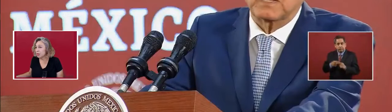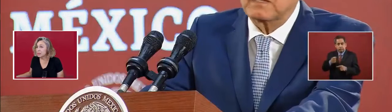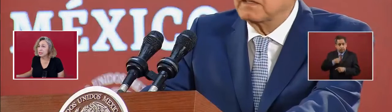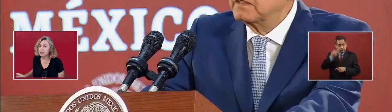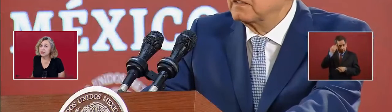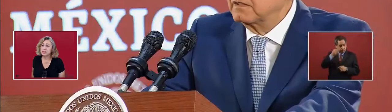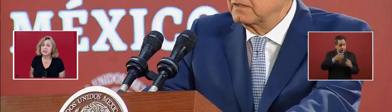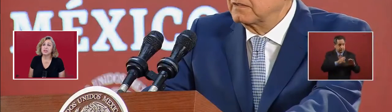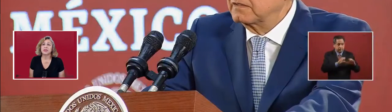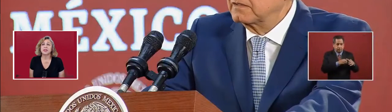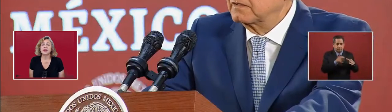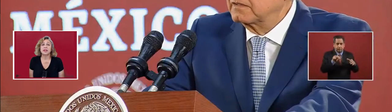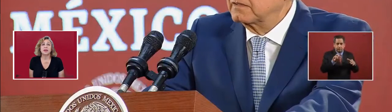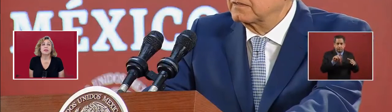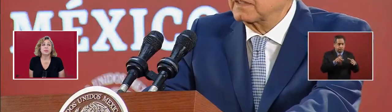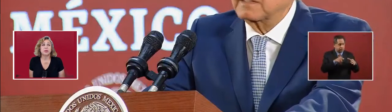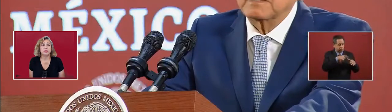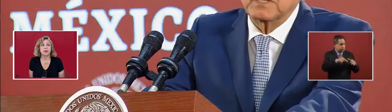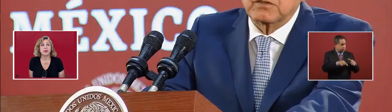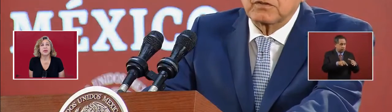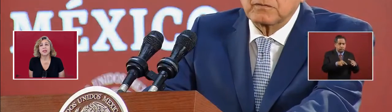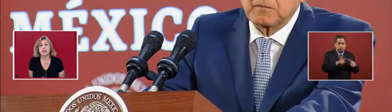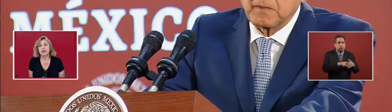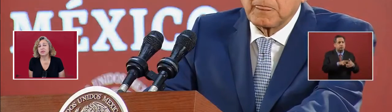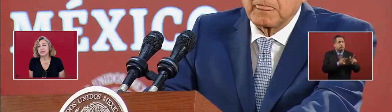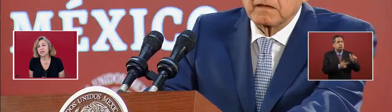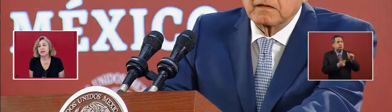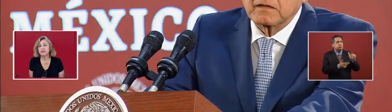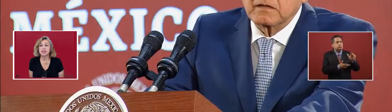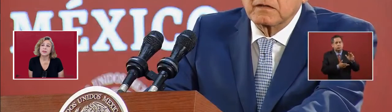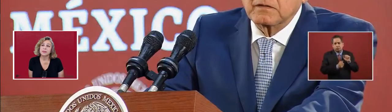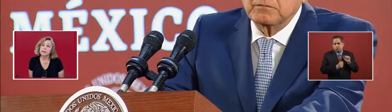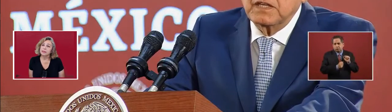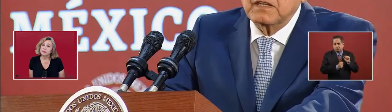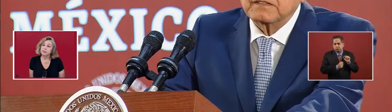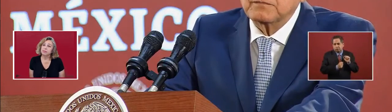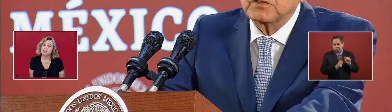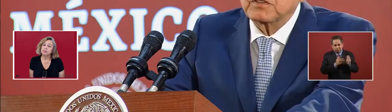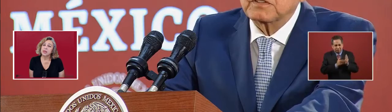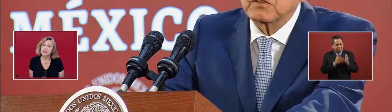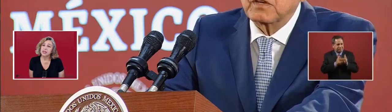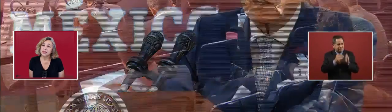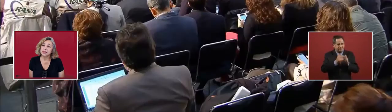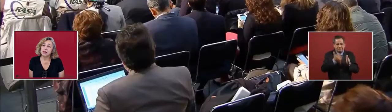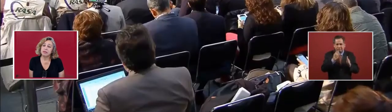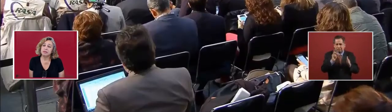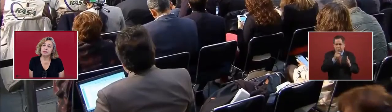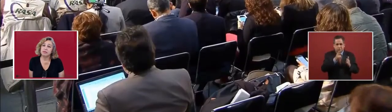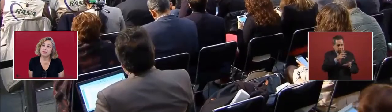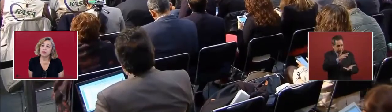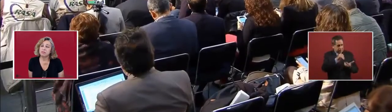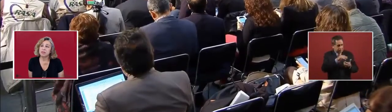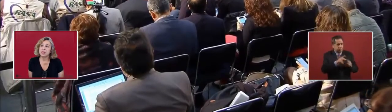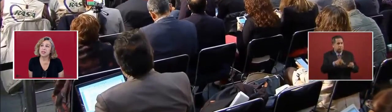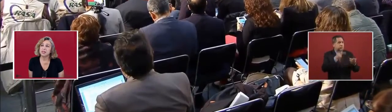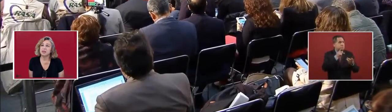During the neoliberal period, they received millions of